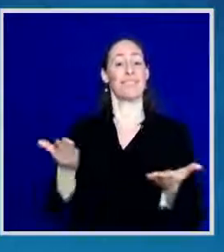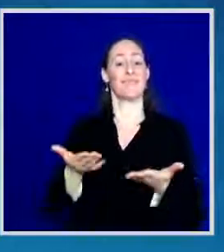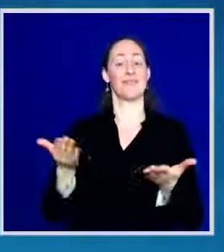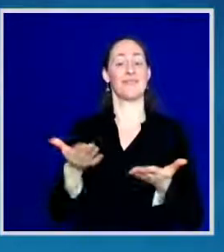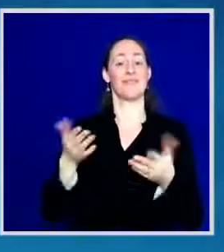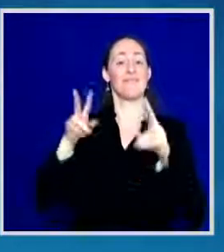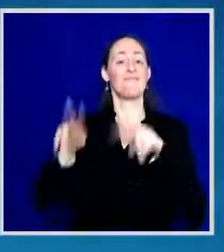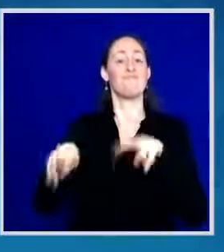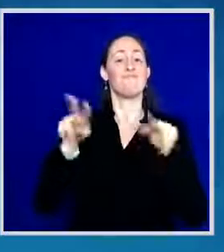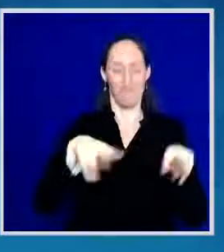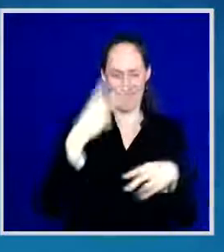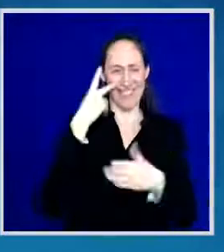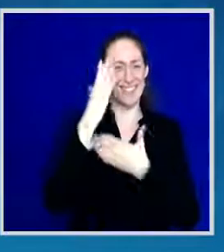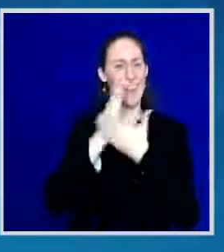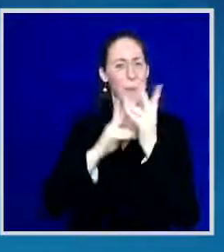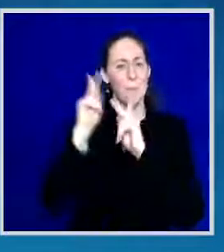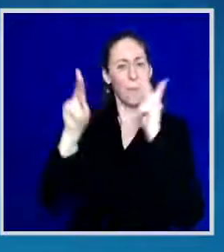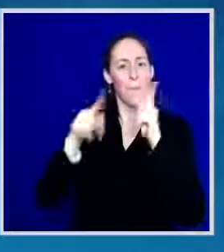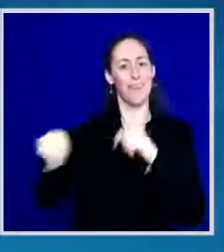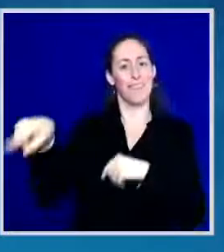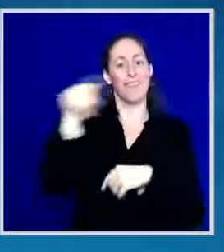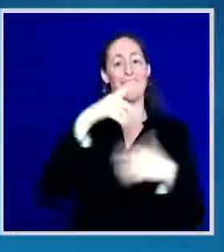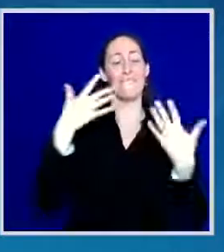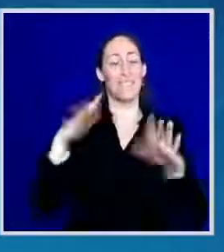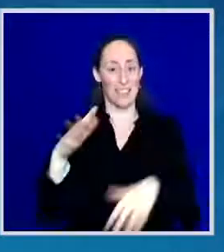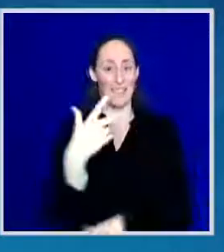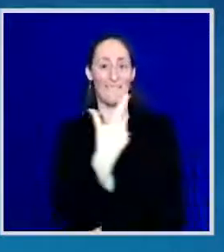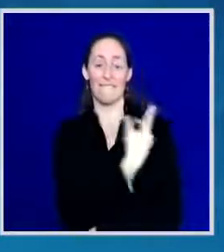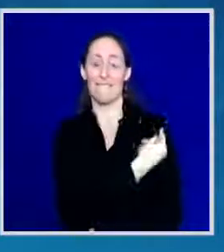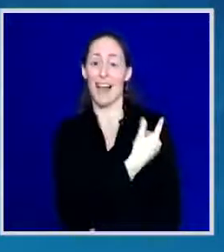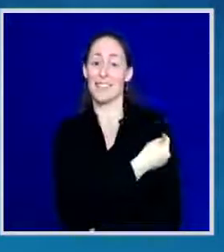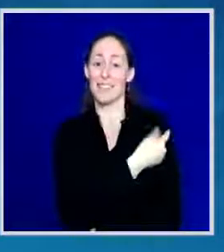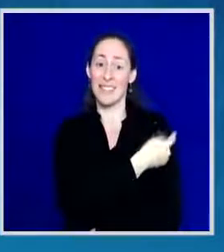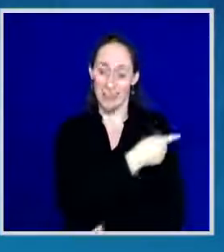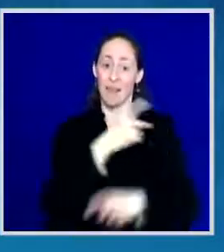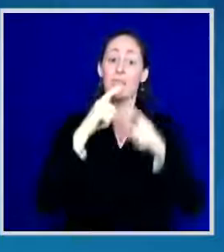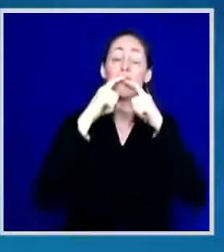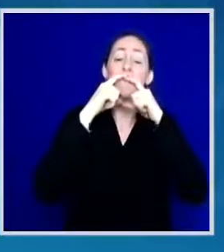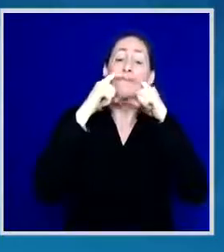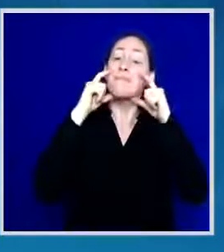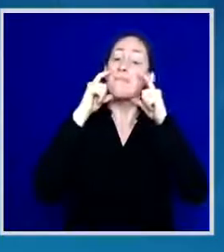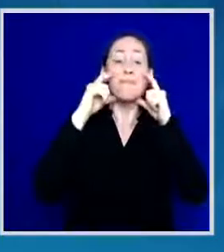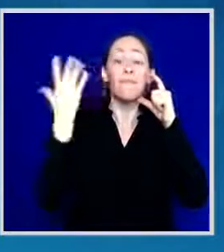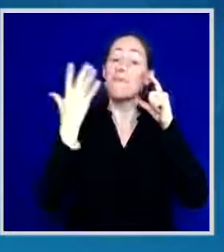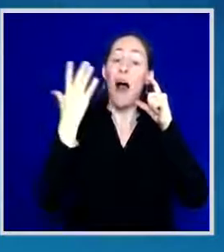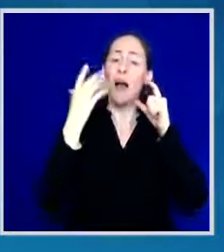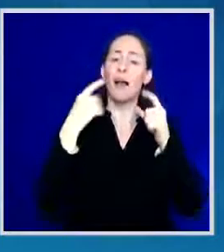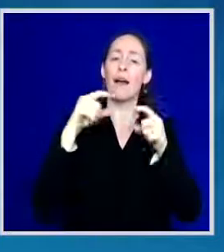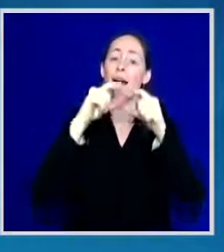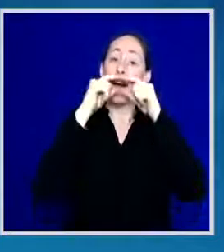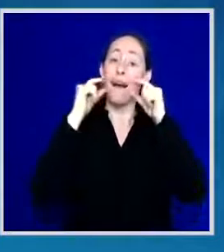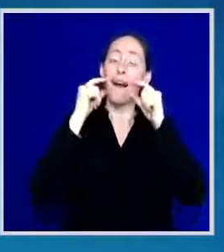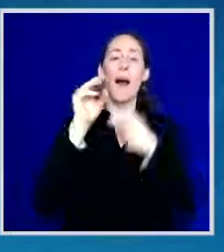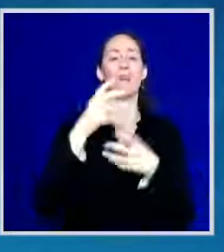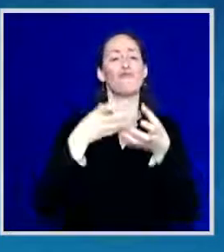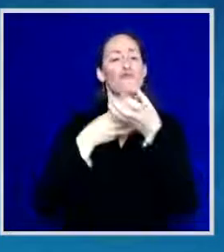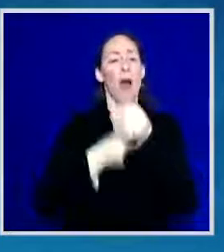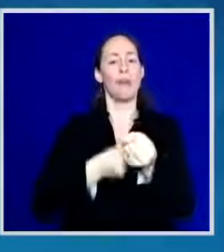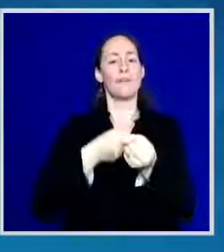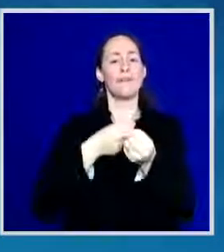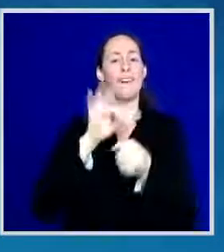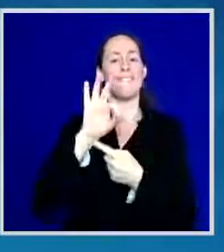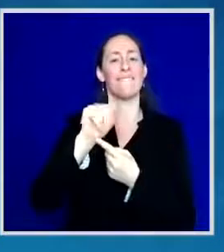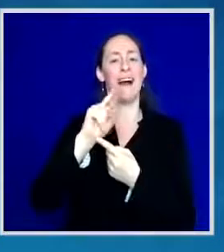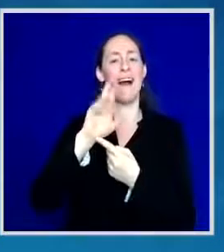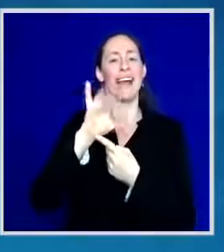trust Fauci mask on. I think you got a photo shoot with them. But thank you Dr. Fauci and your entire team at the National Institutes